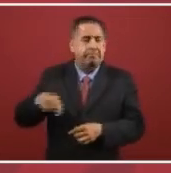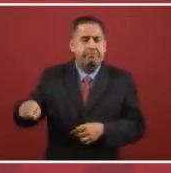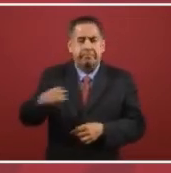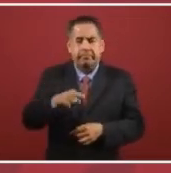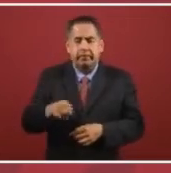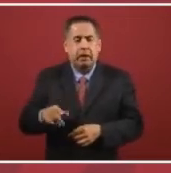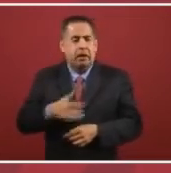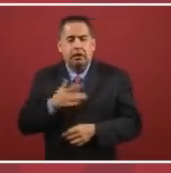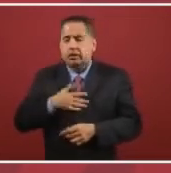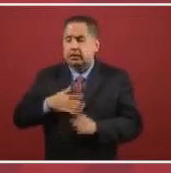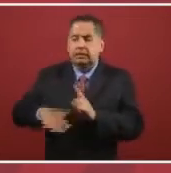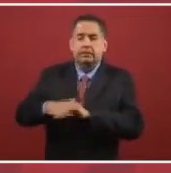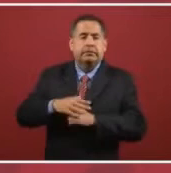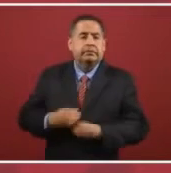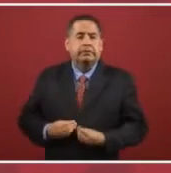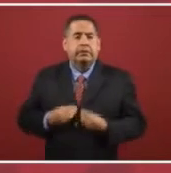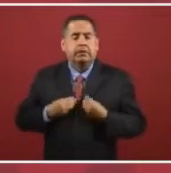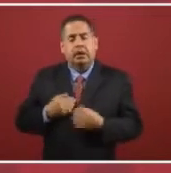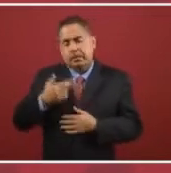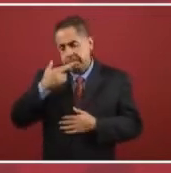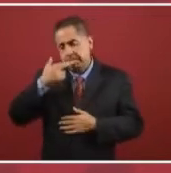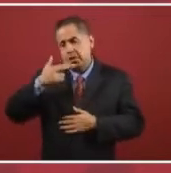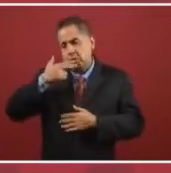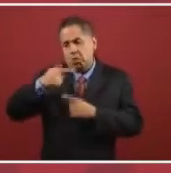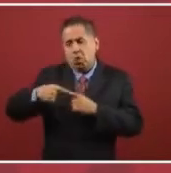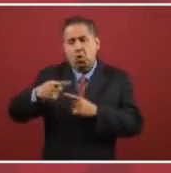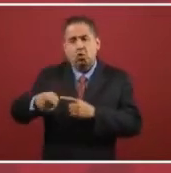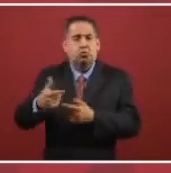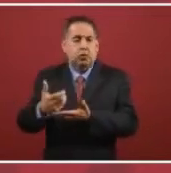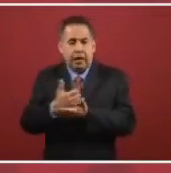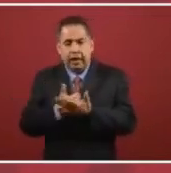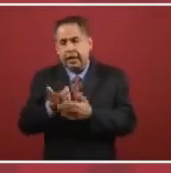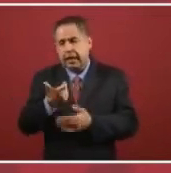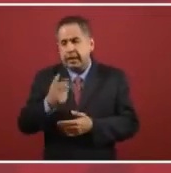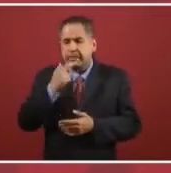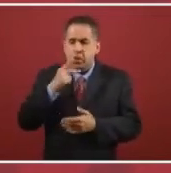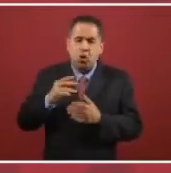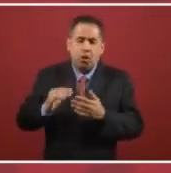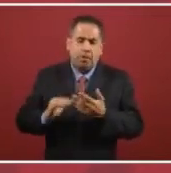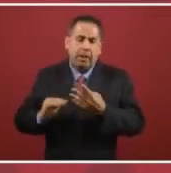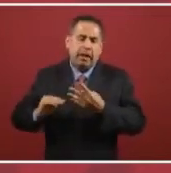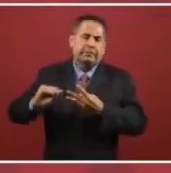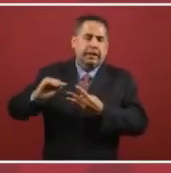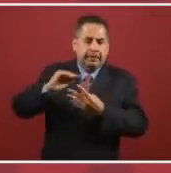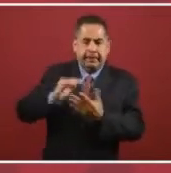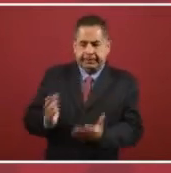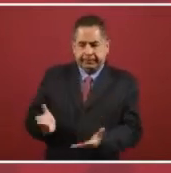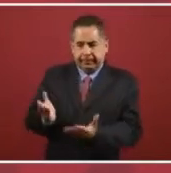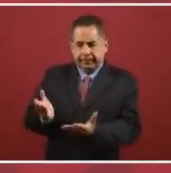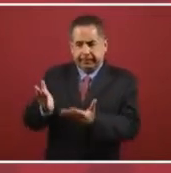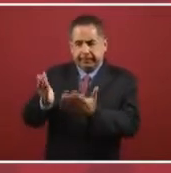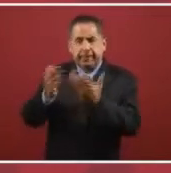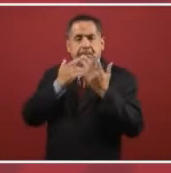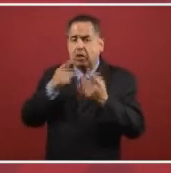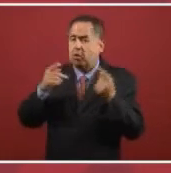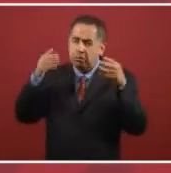And their situation become bettered. Economically. Economically. Social.